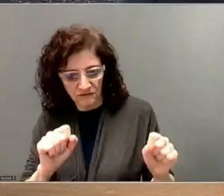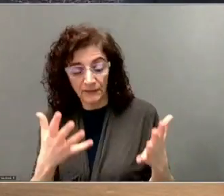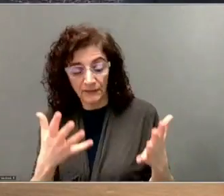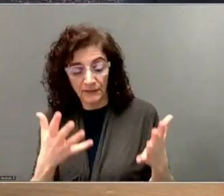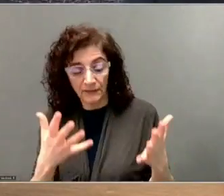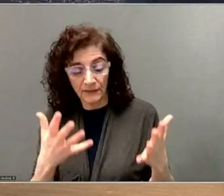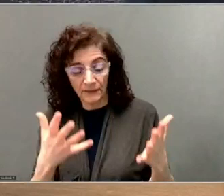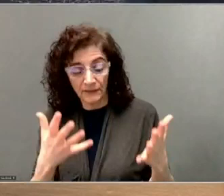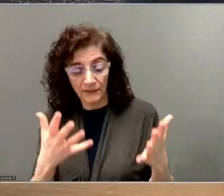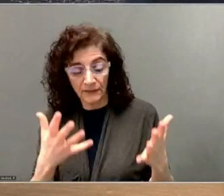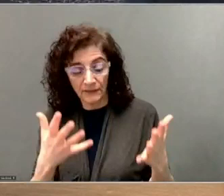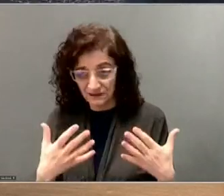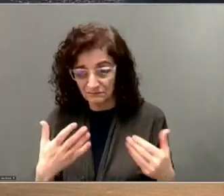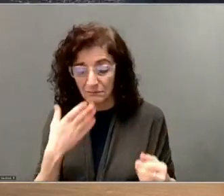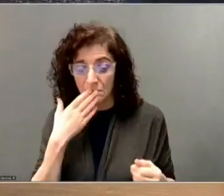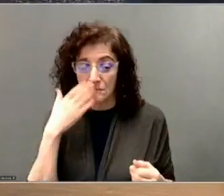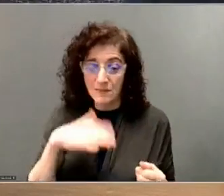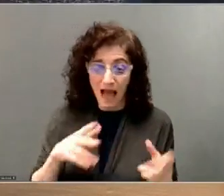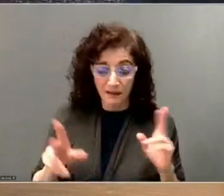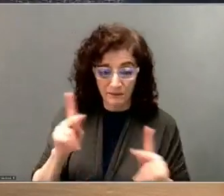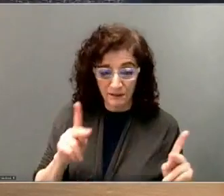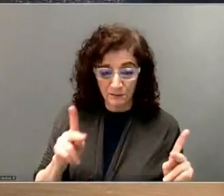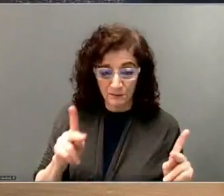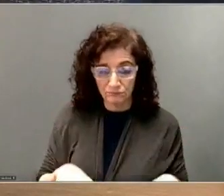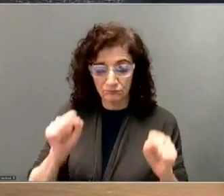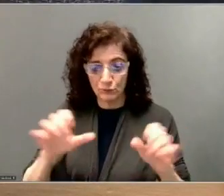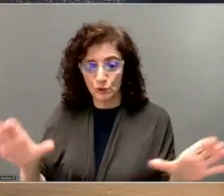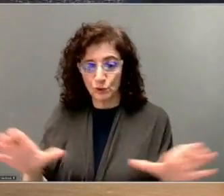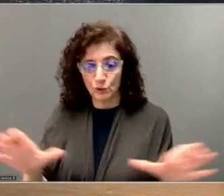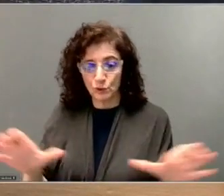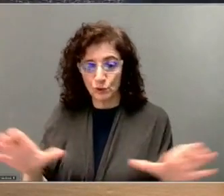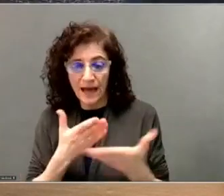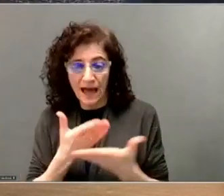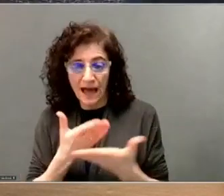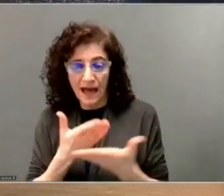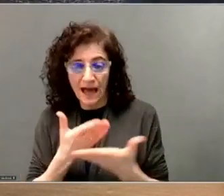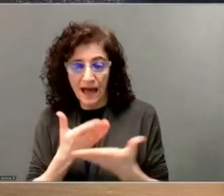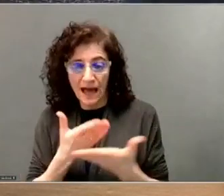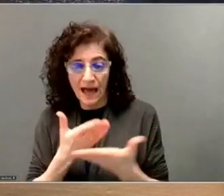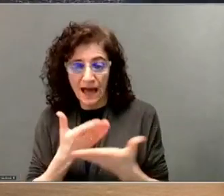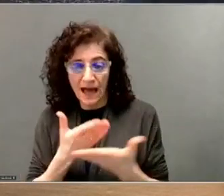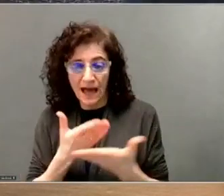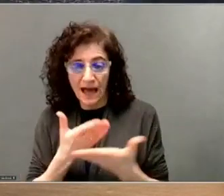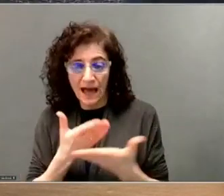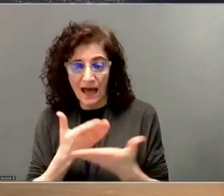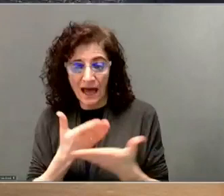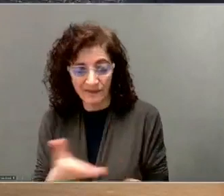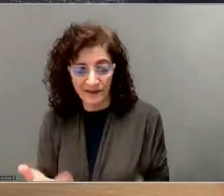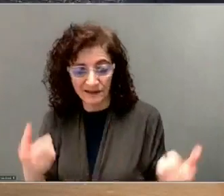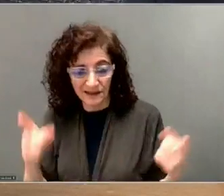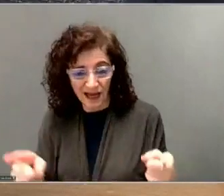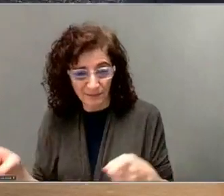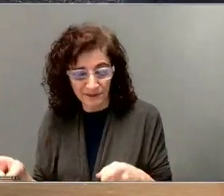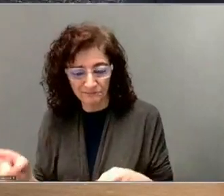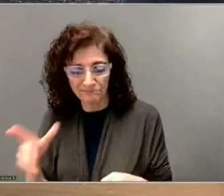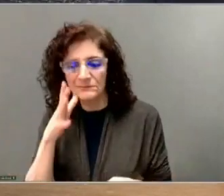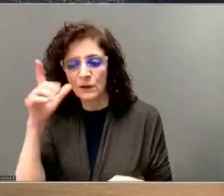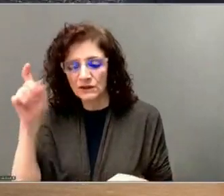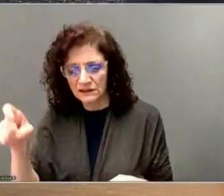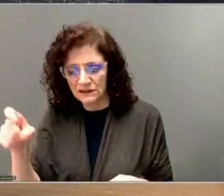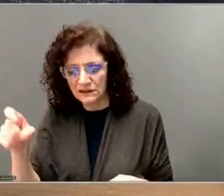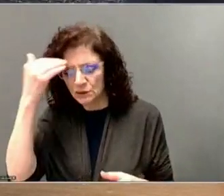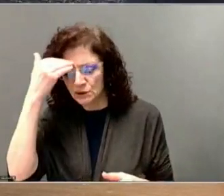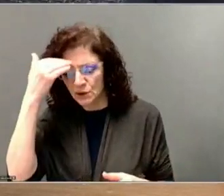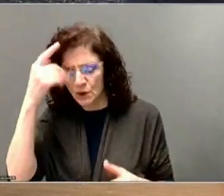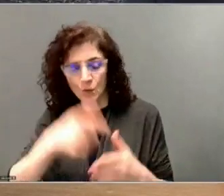bad people do bad things, and when those bad things do happen, parents have the right to know what the situation is